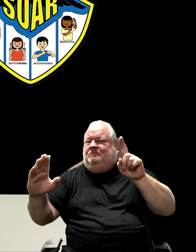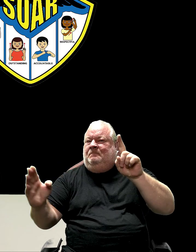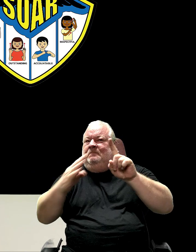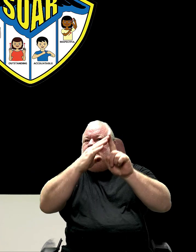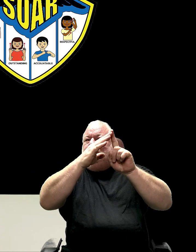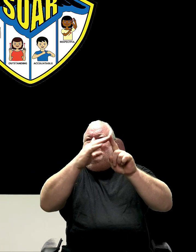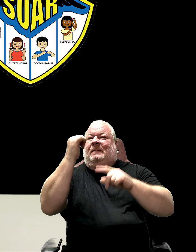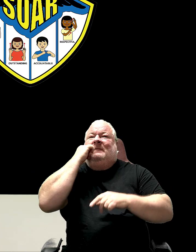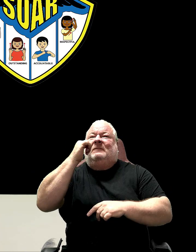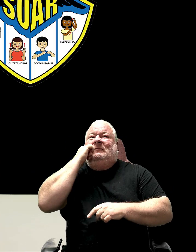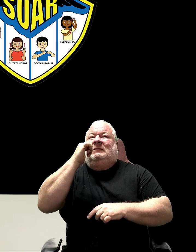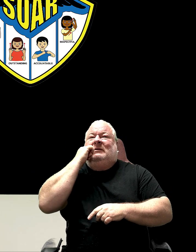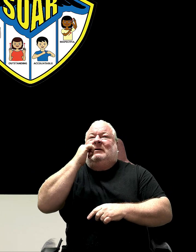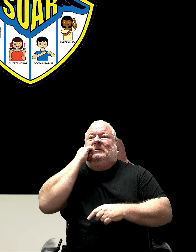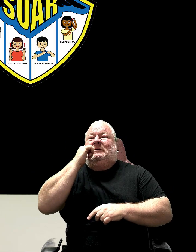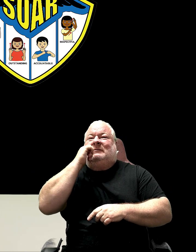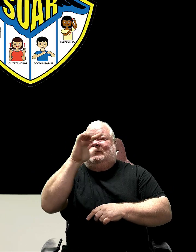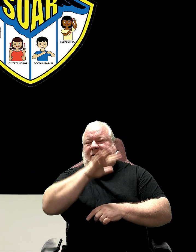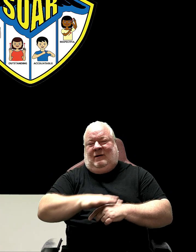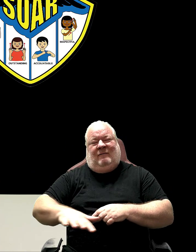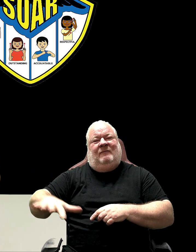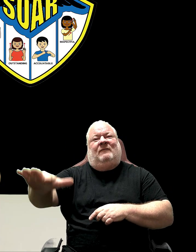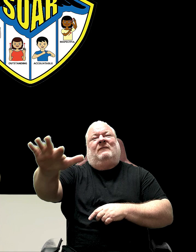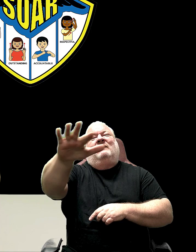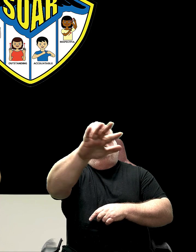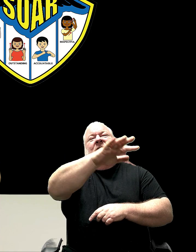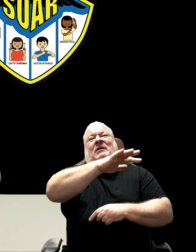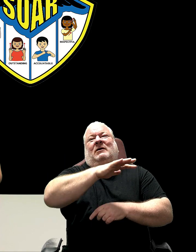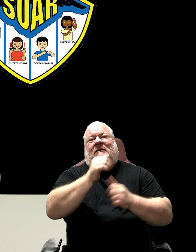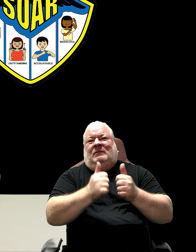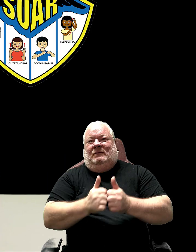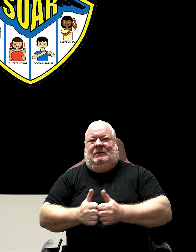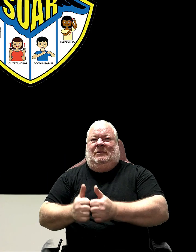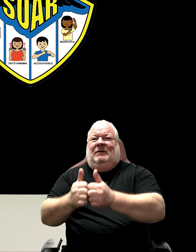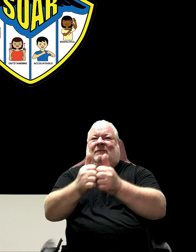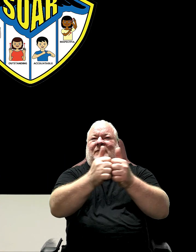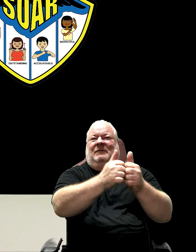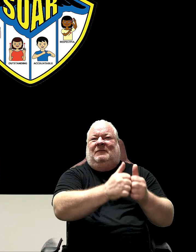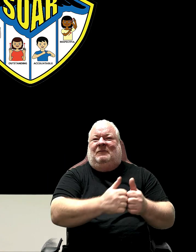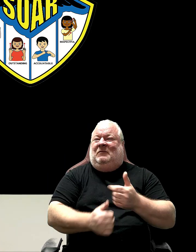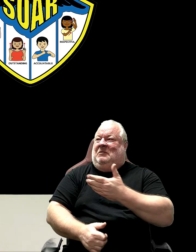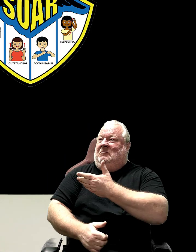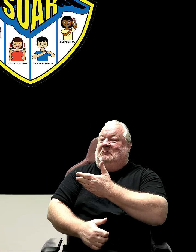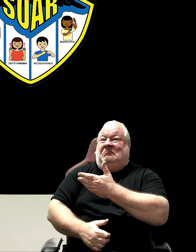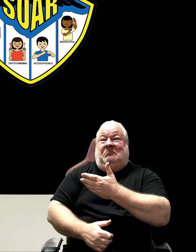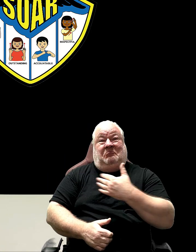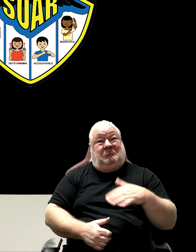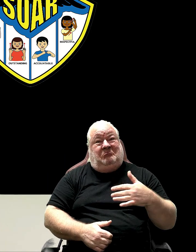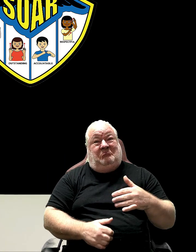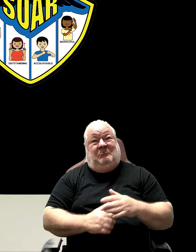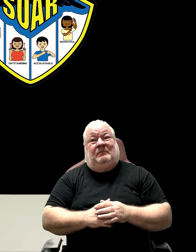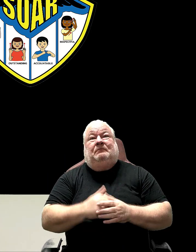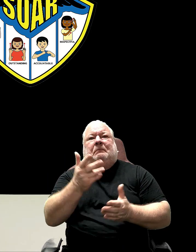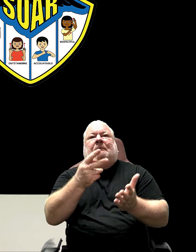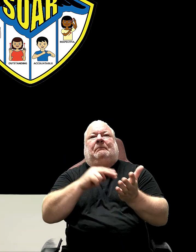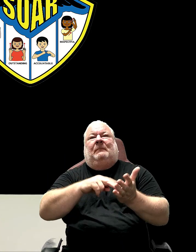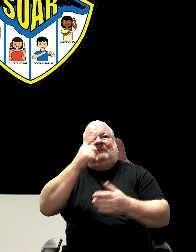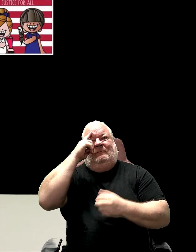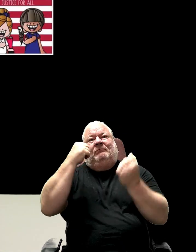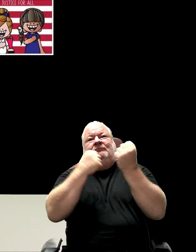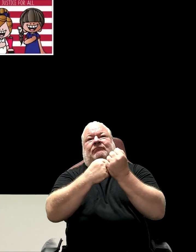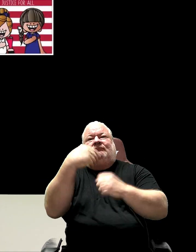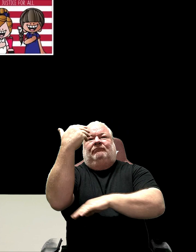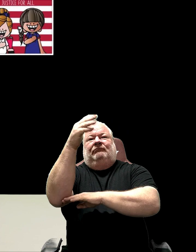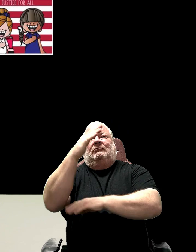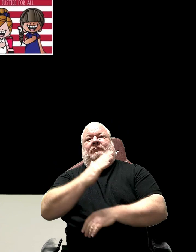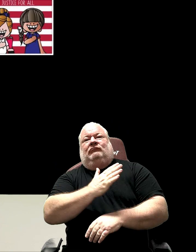Remember to soar every day, everywhere, with everyone. Please